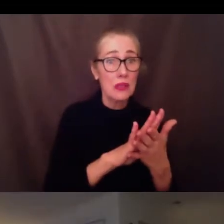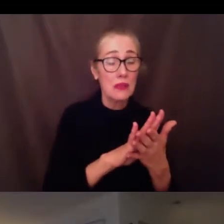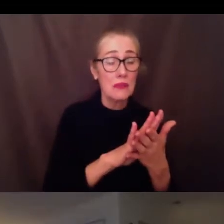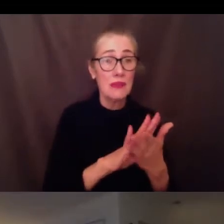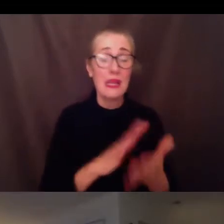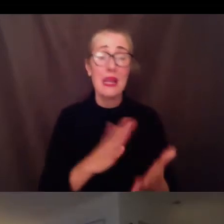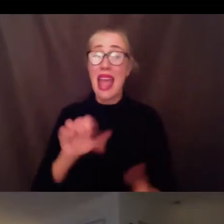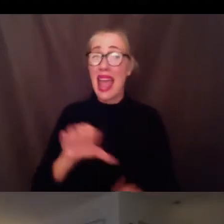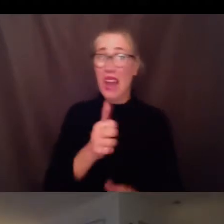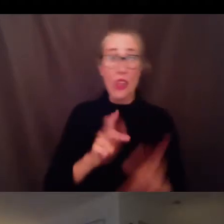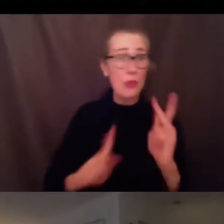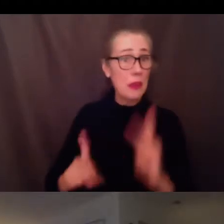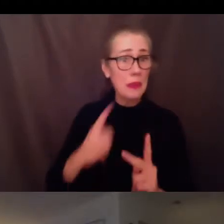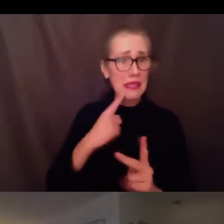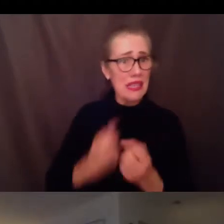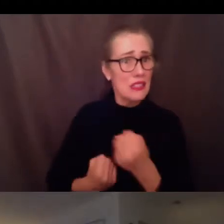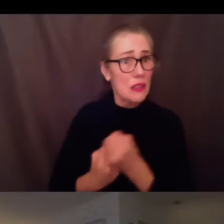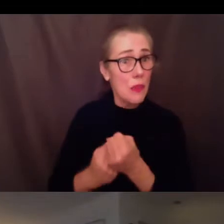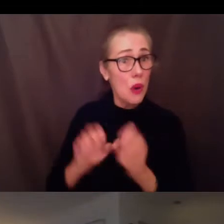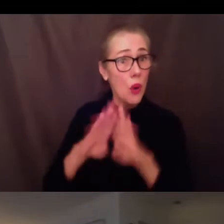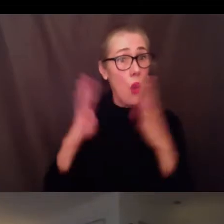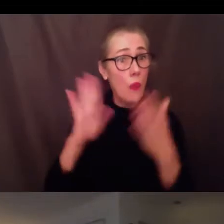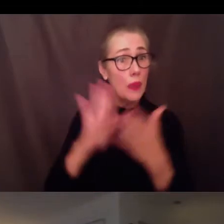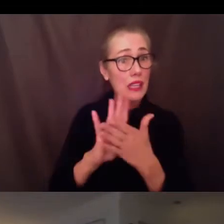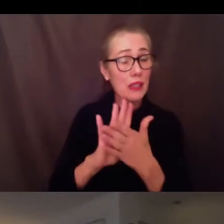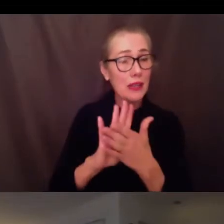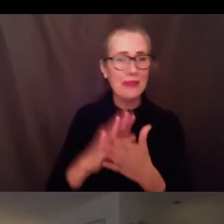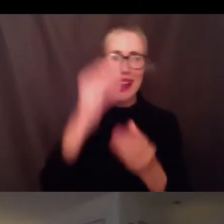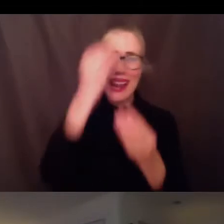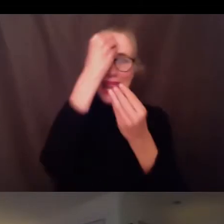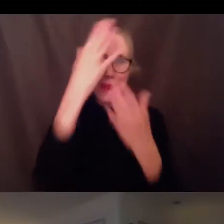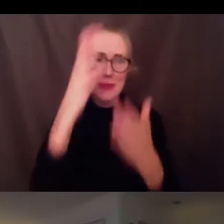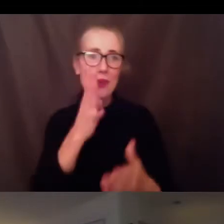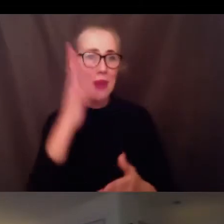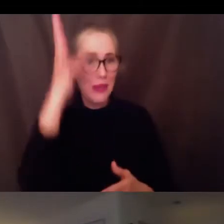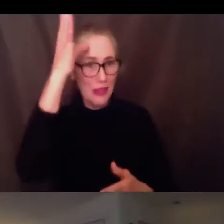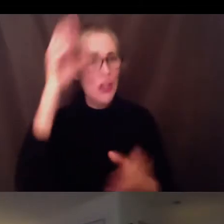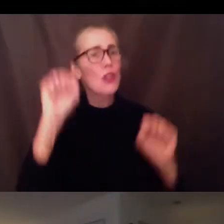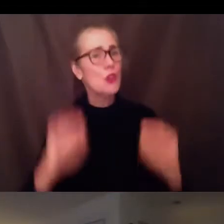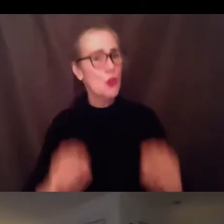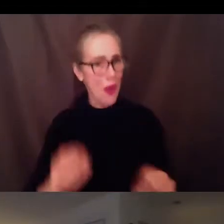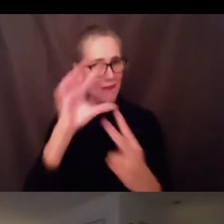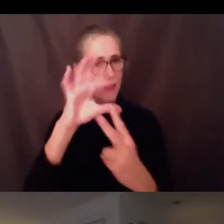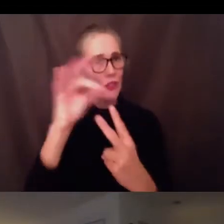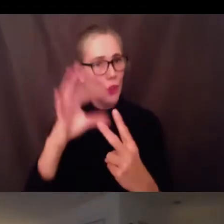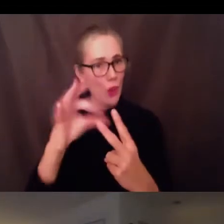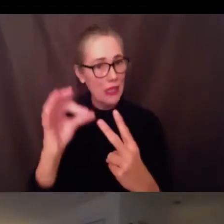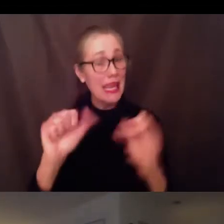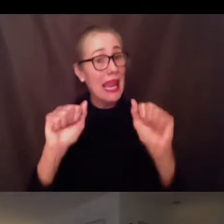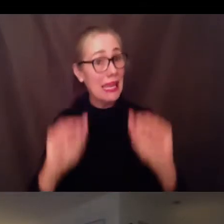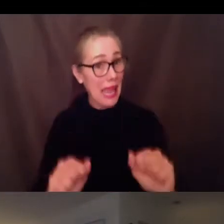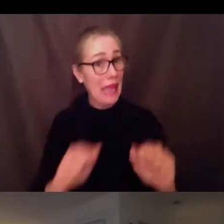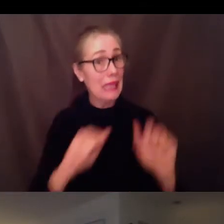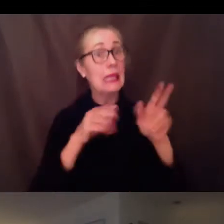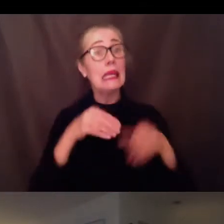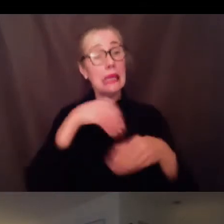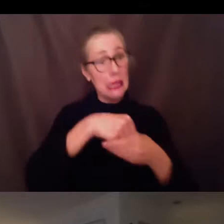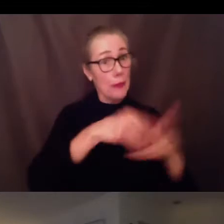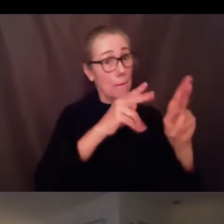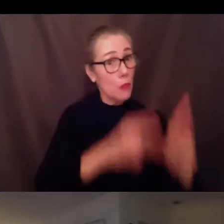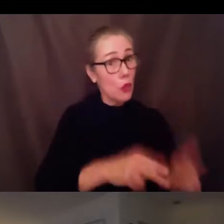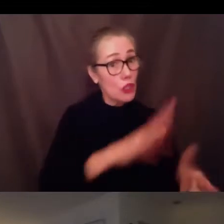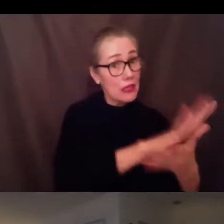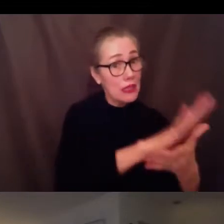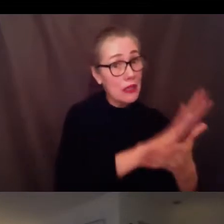parents that they will continue to have a choice whether it's quality distance learning education or quality in-person education for their